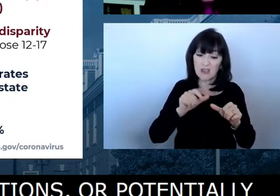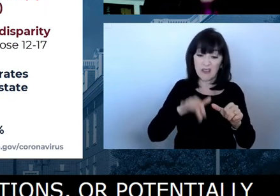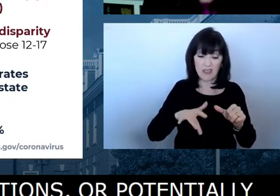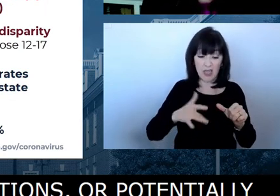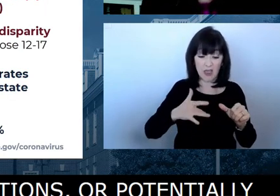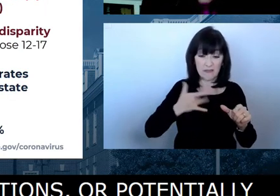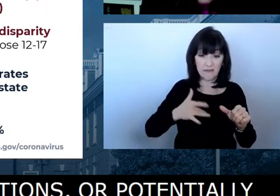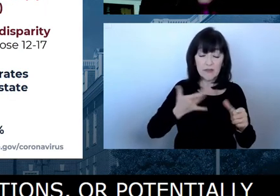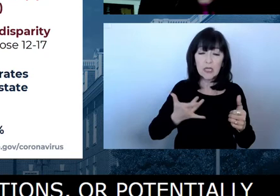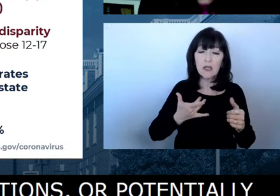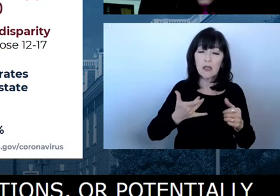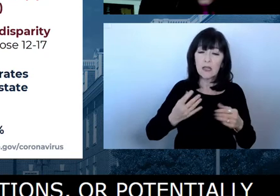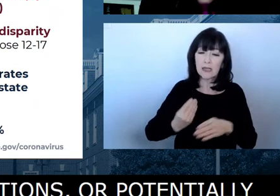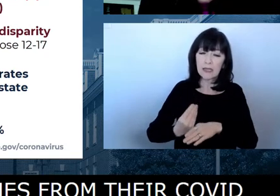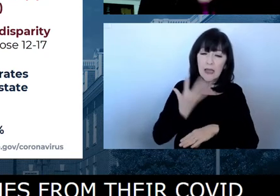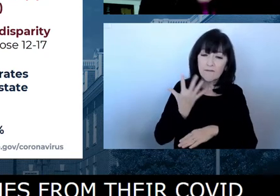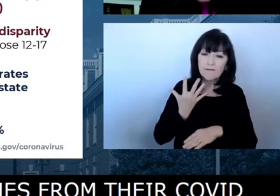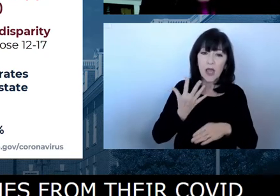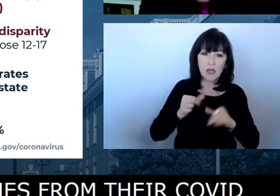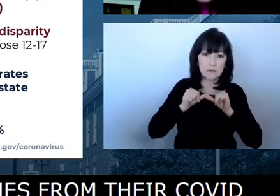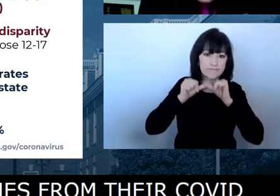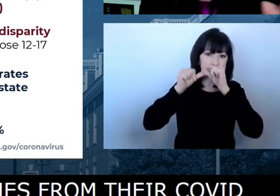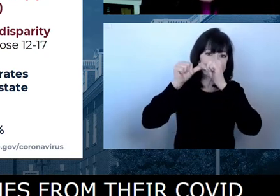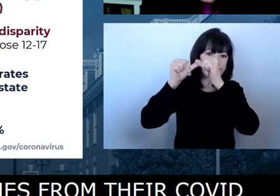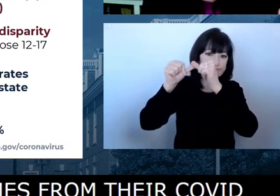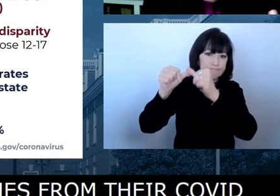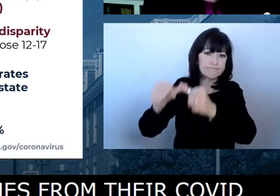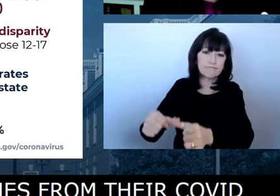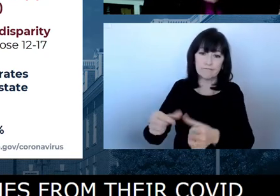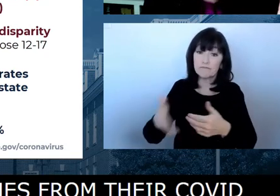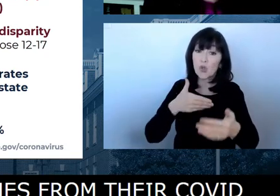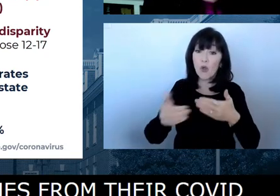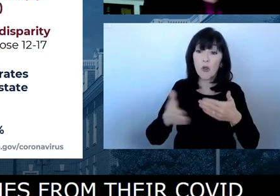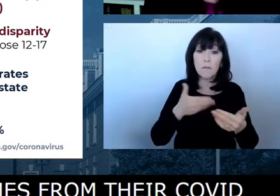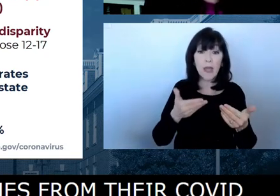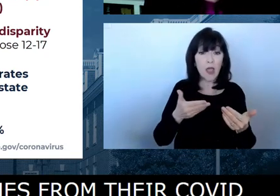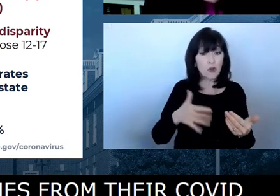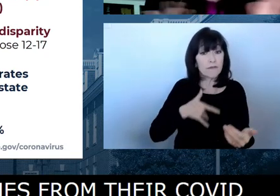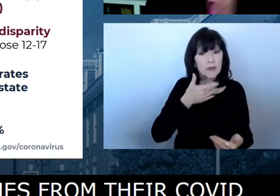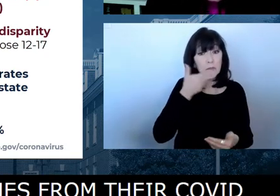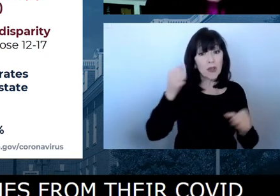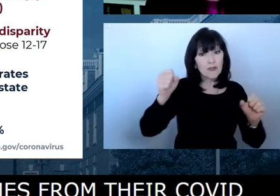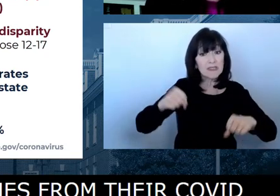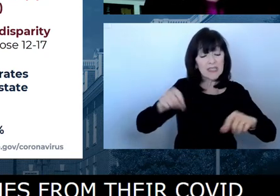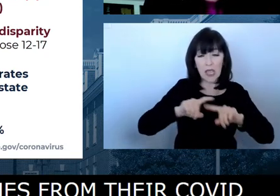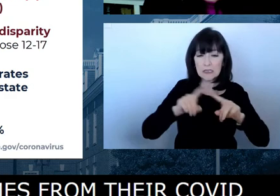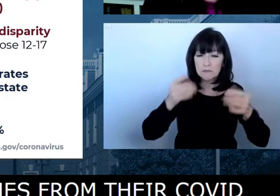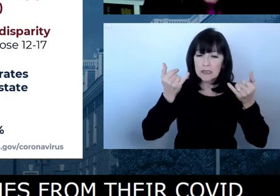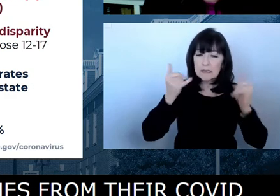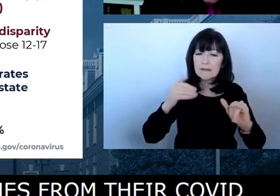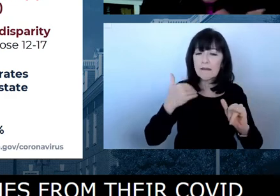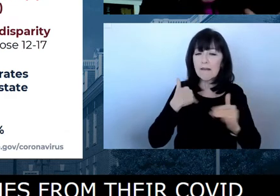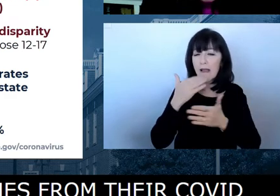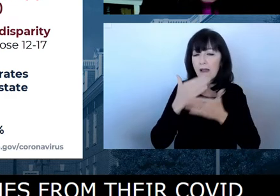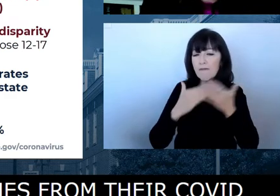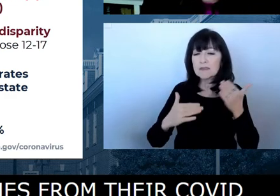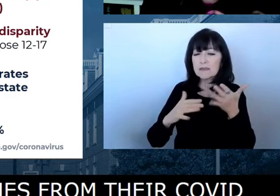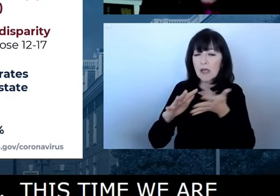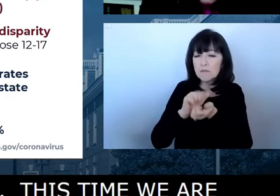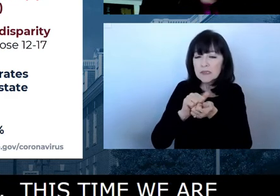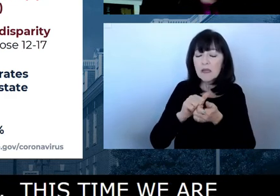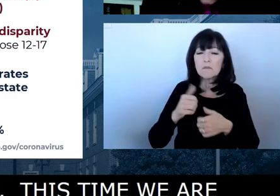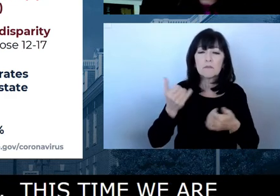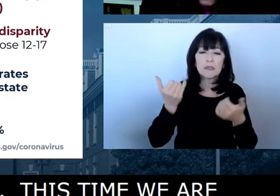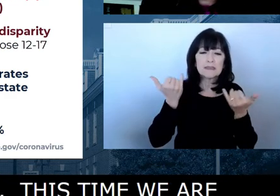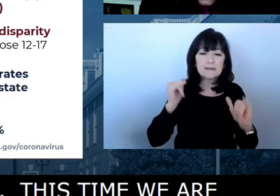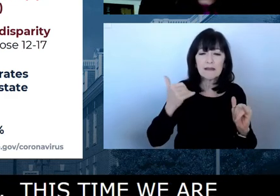So this is a similar heat map. This time we're talking about kids in the age cohort of 12 to 17. And again,